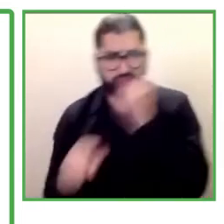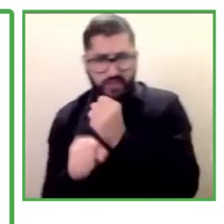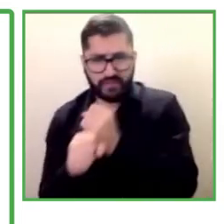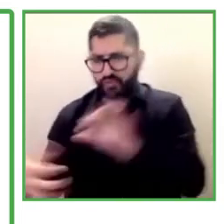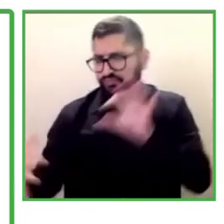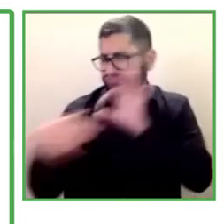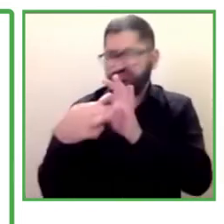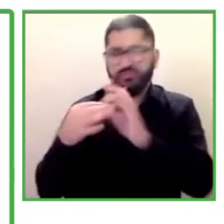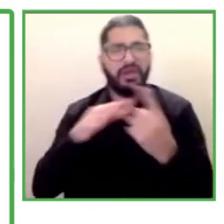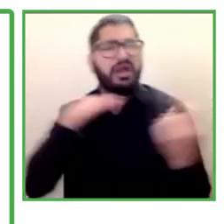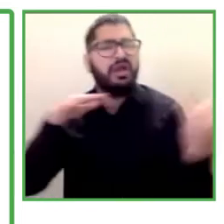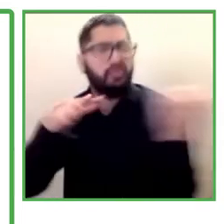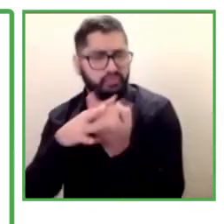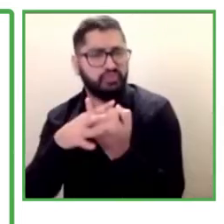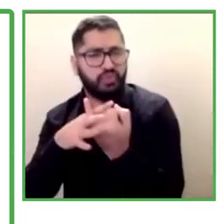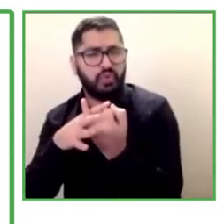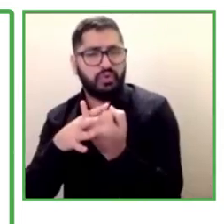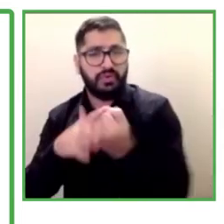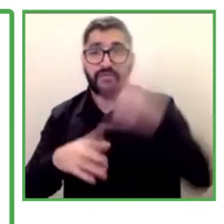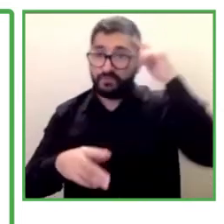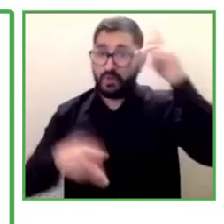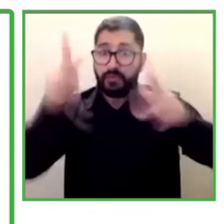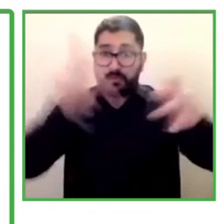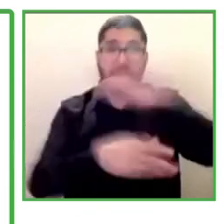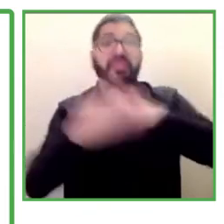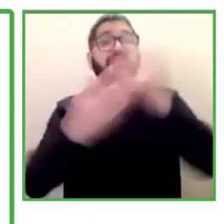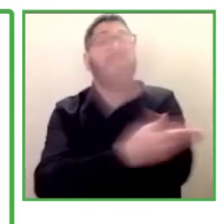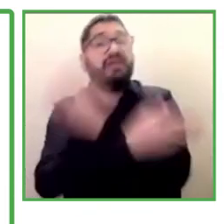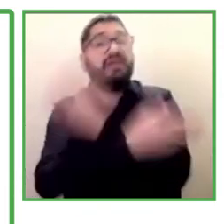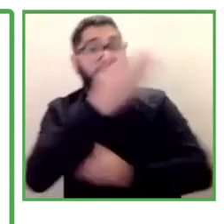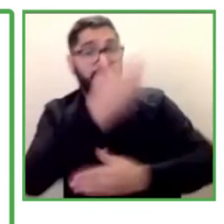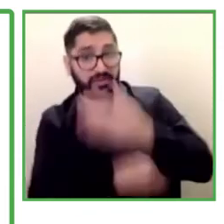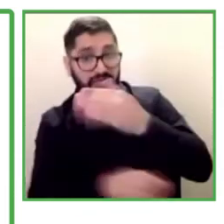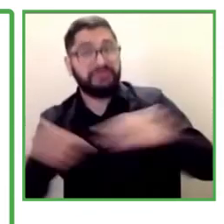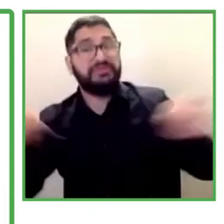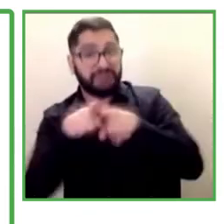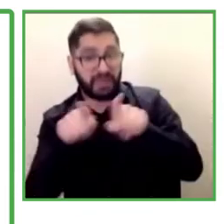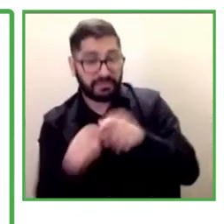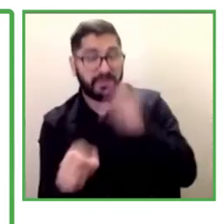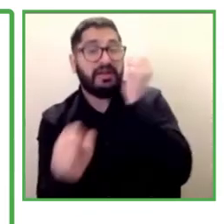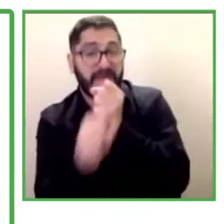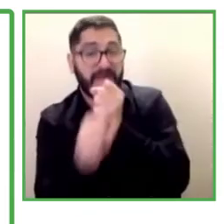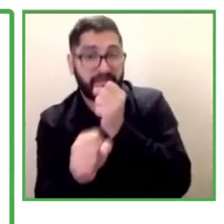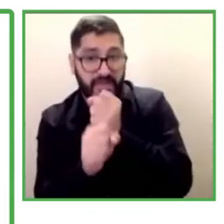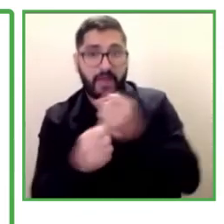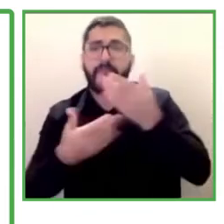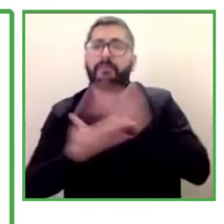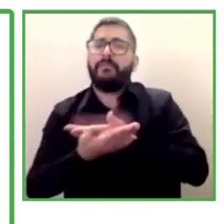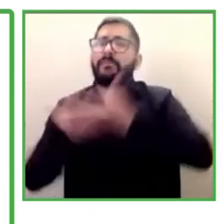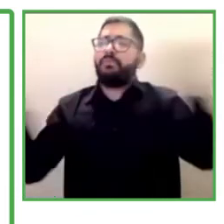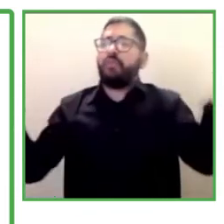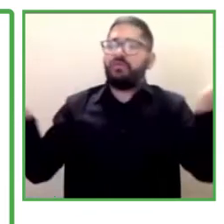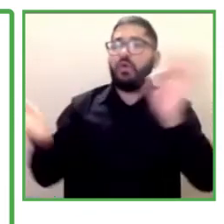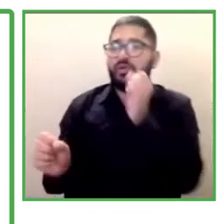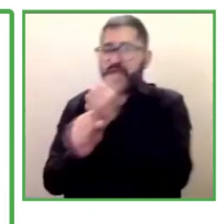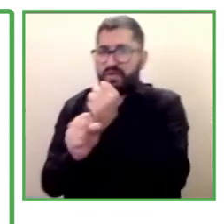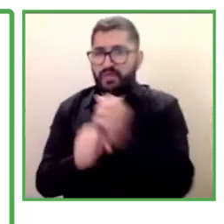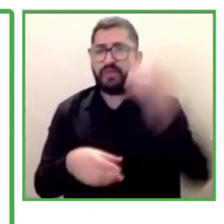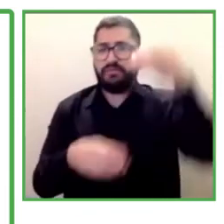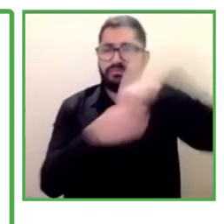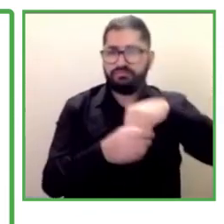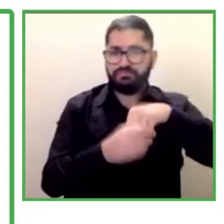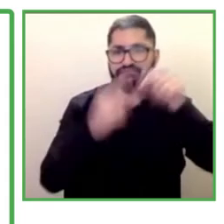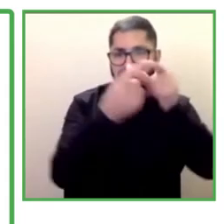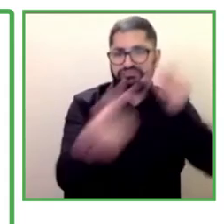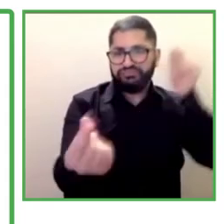workers. And for us to have worked with the job public service and with the learning national service,